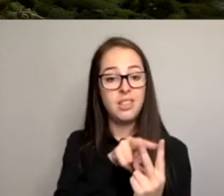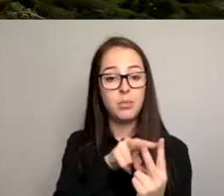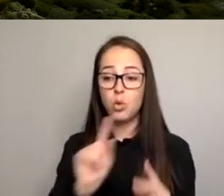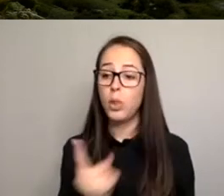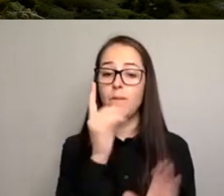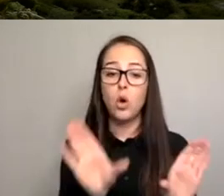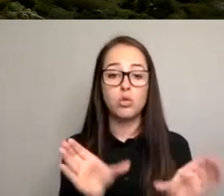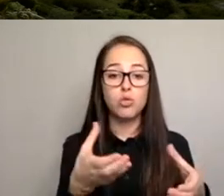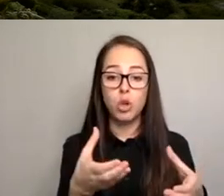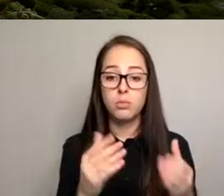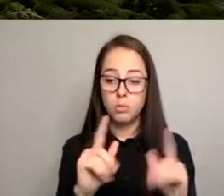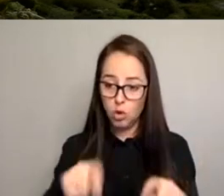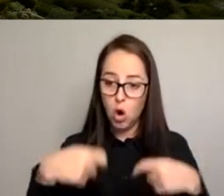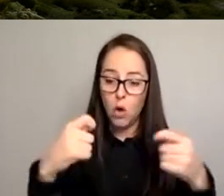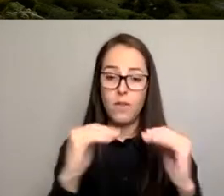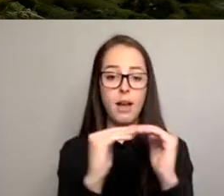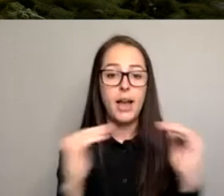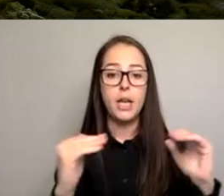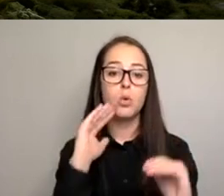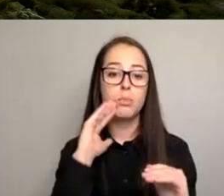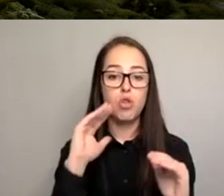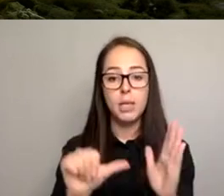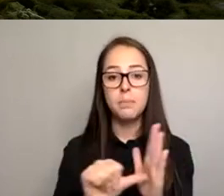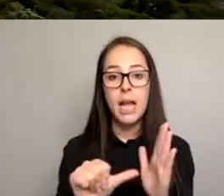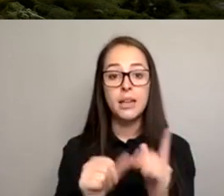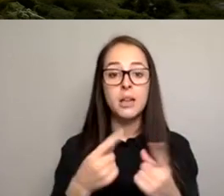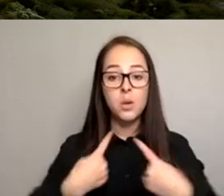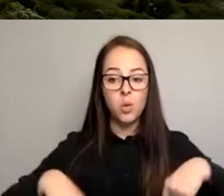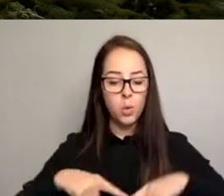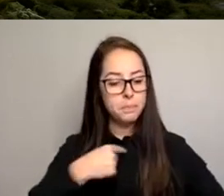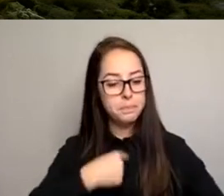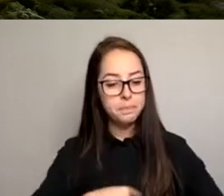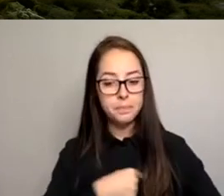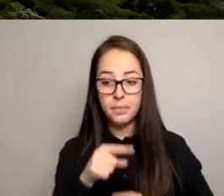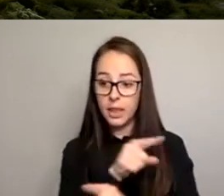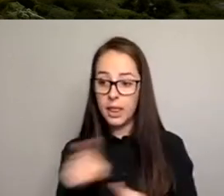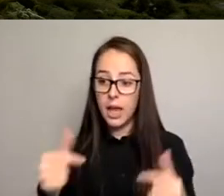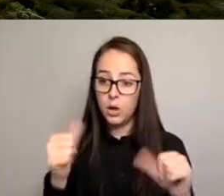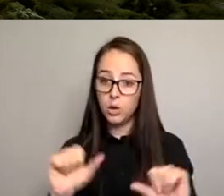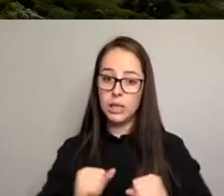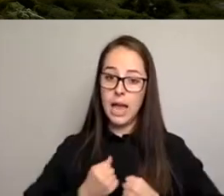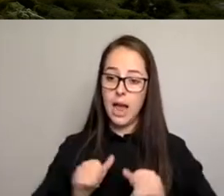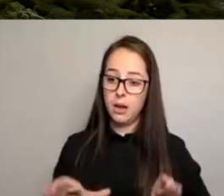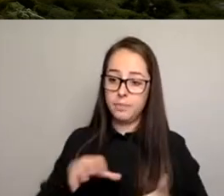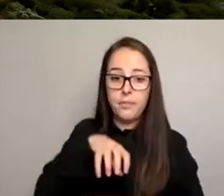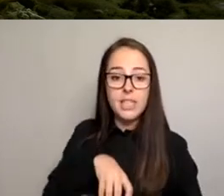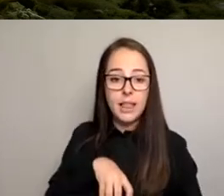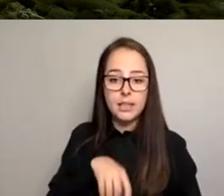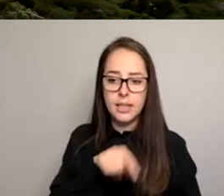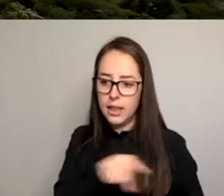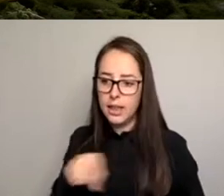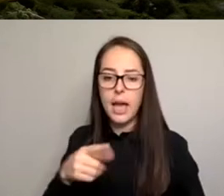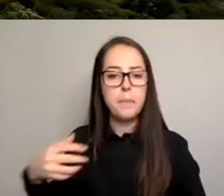offer equal prize money, because we made a commitment that if they were to use our facilities, that they must have that. So now they've just